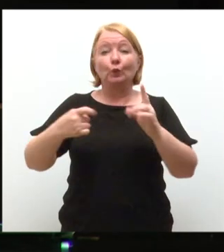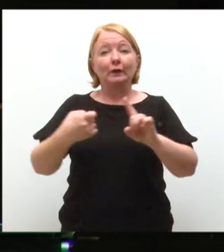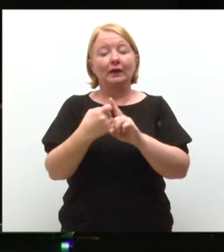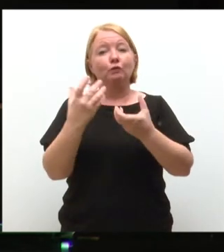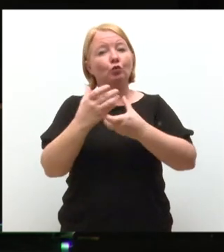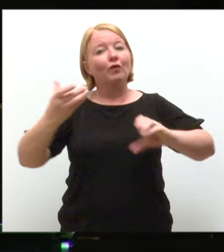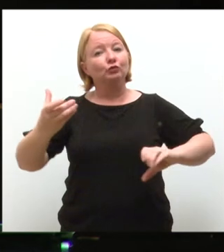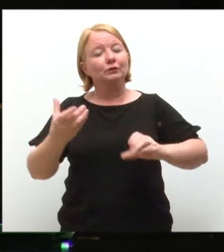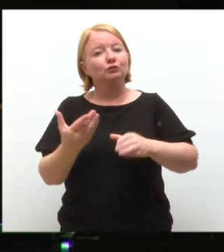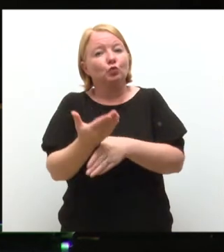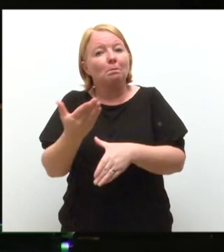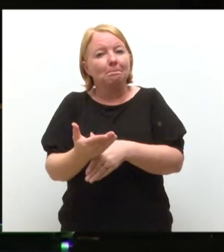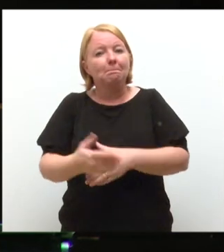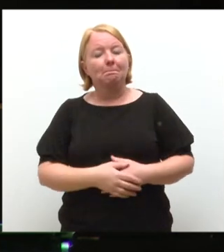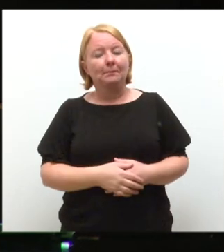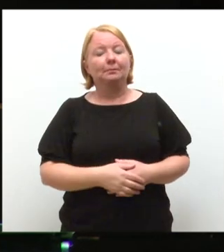prospects.